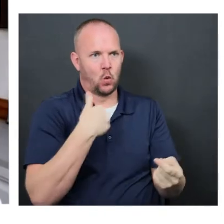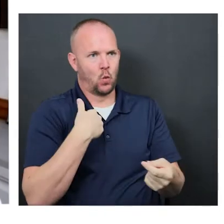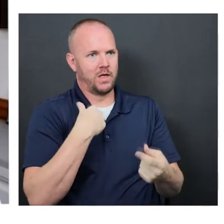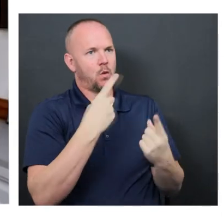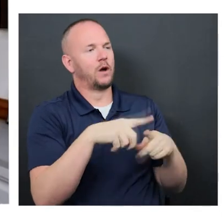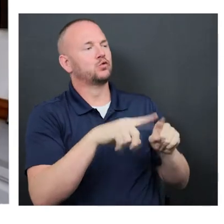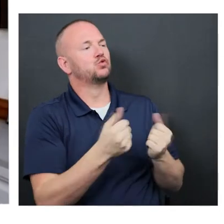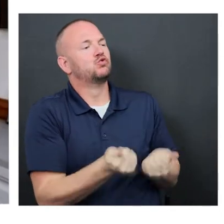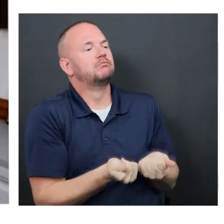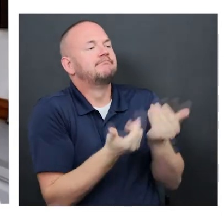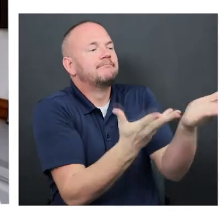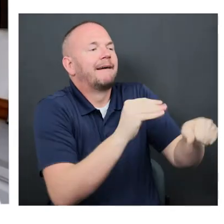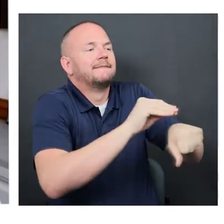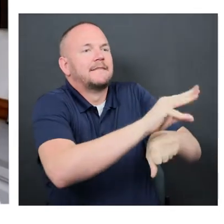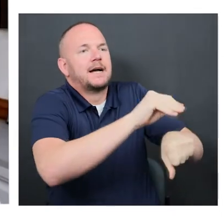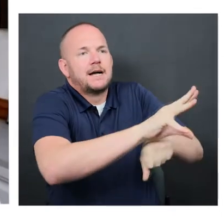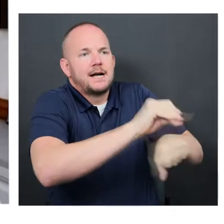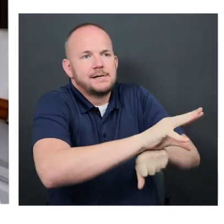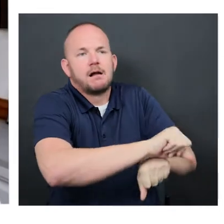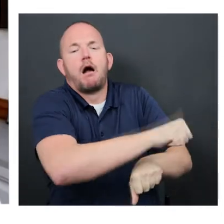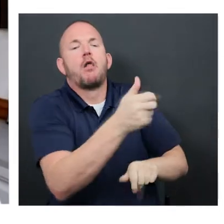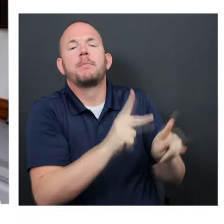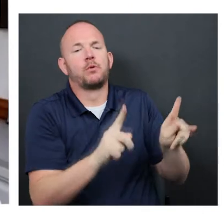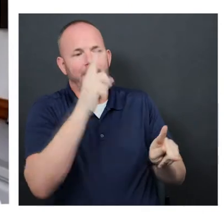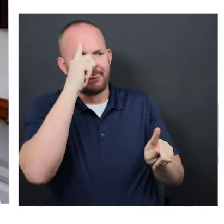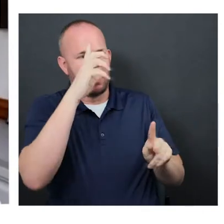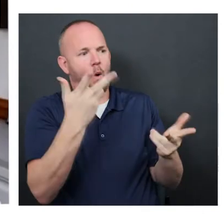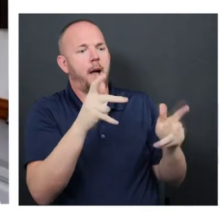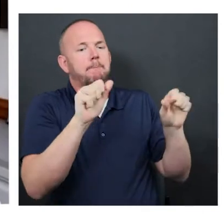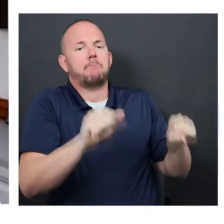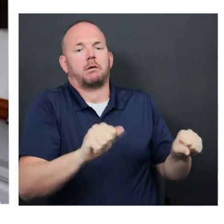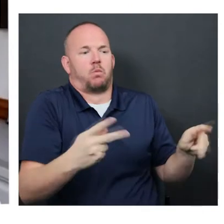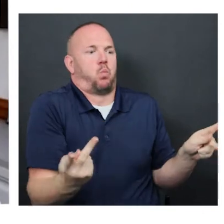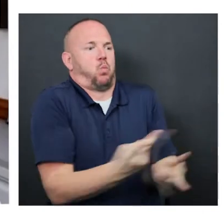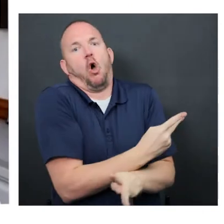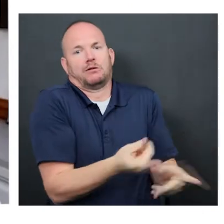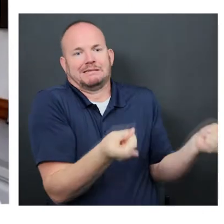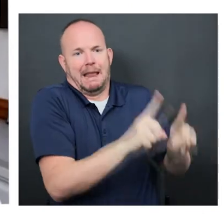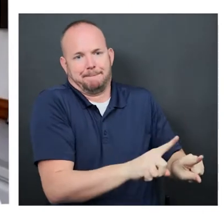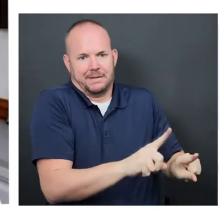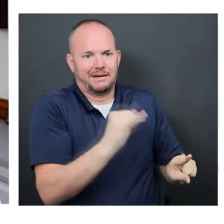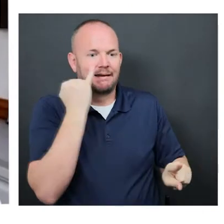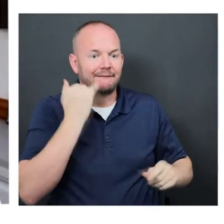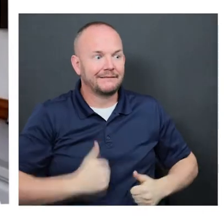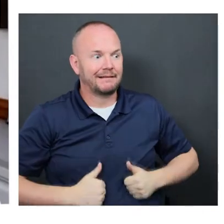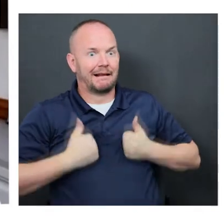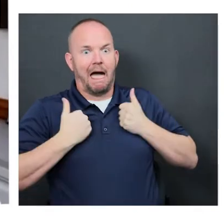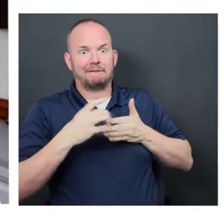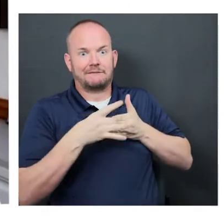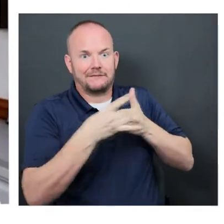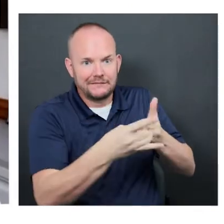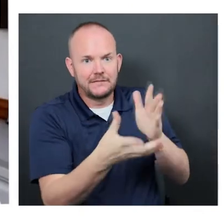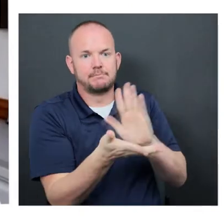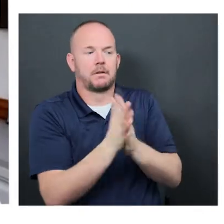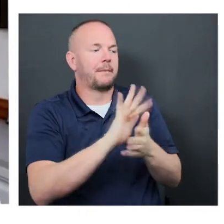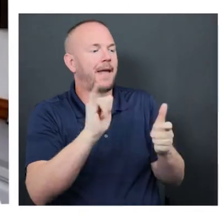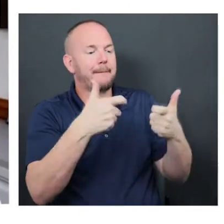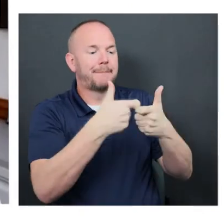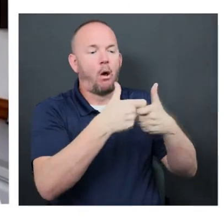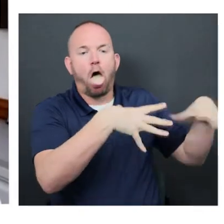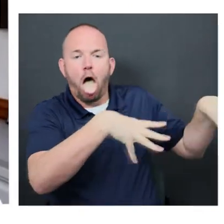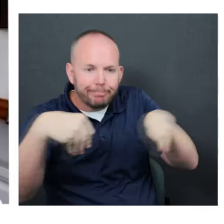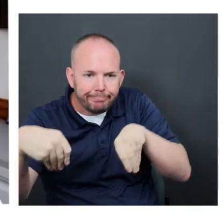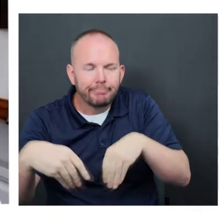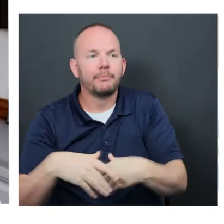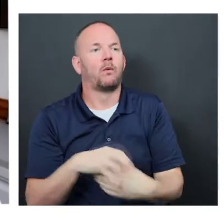would advise folks to really think about worst case scenario, like a survival guide, what do you do when the power goes out,